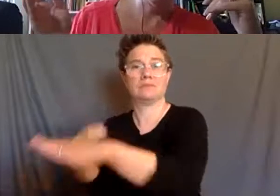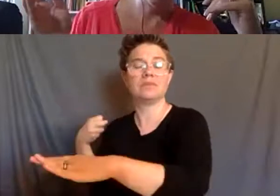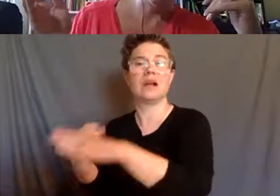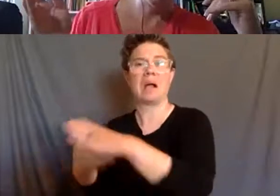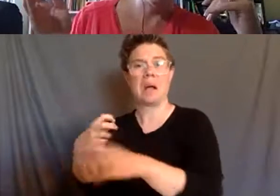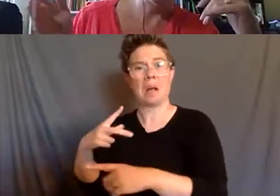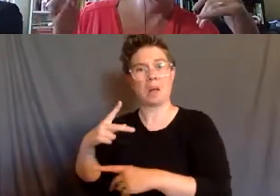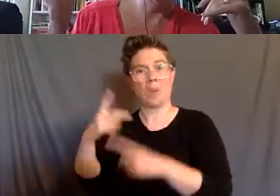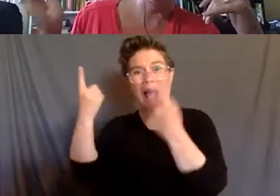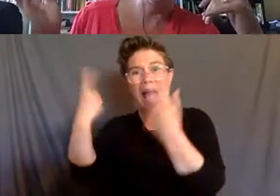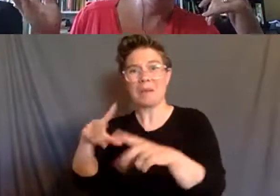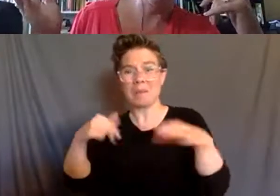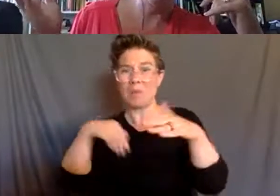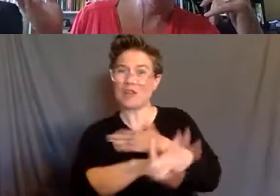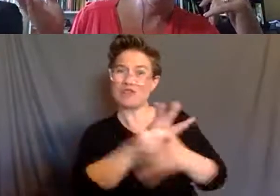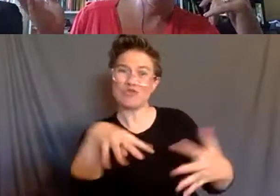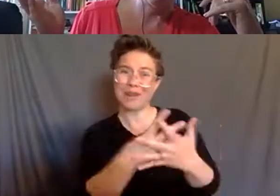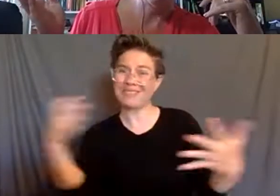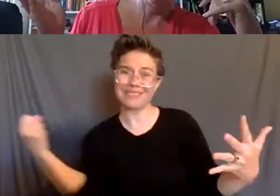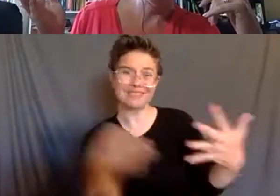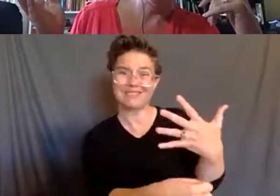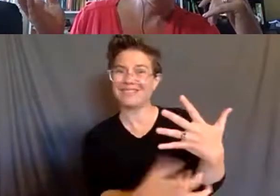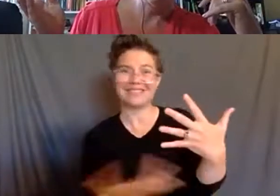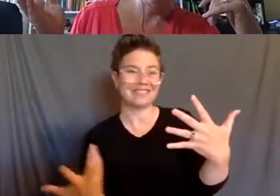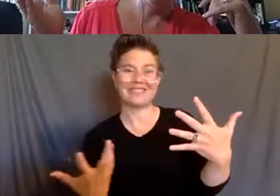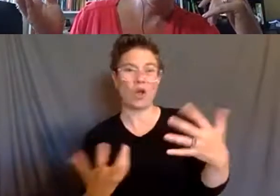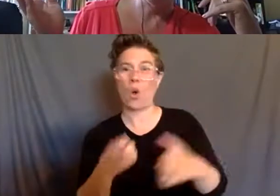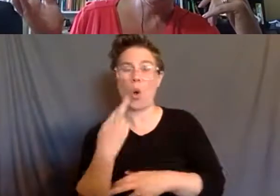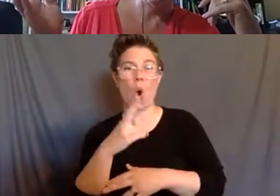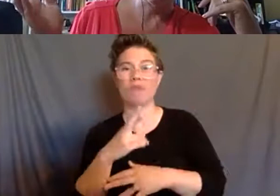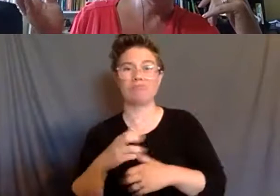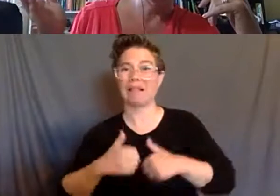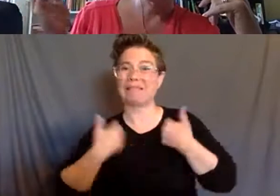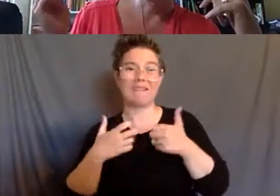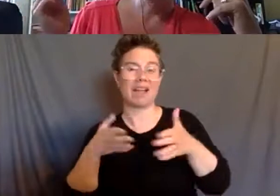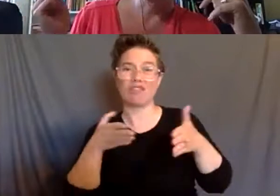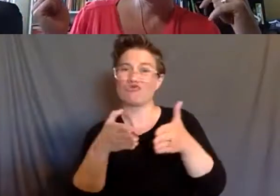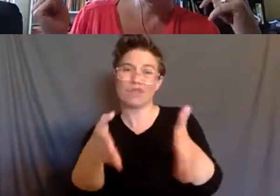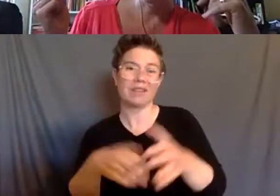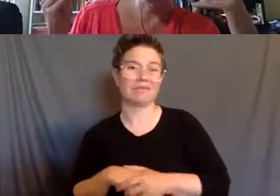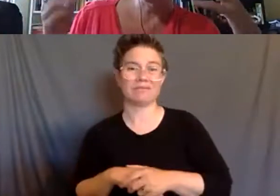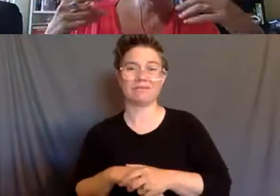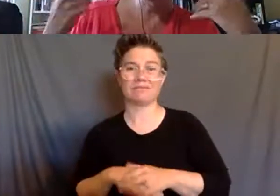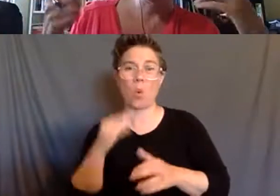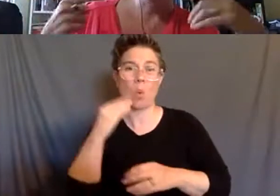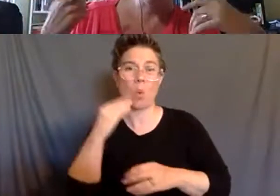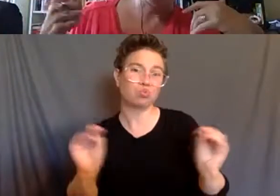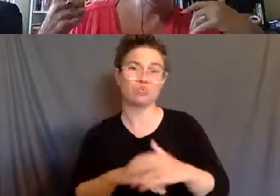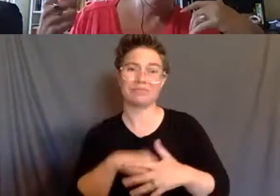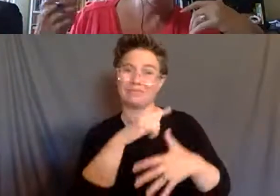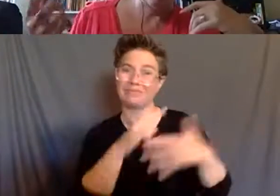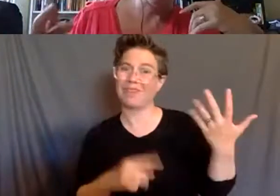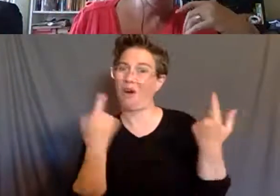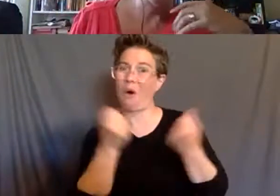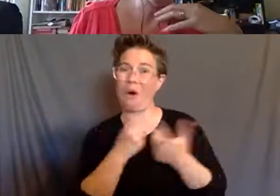up in jails and prisons. Of course, we have so many people who mentally ill in jail and prisons. And there's always this, of course,